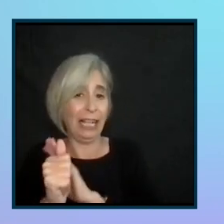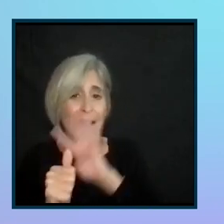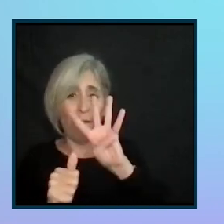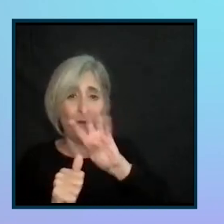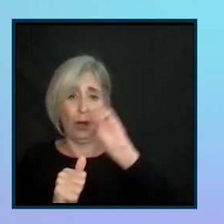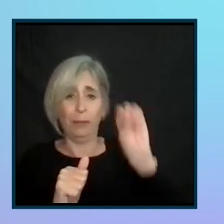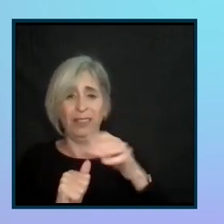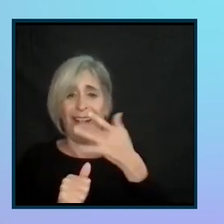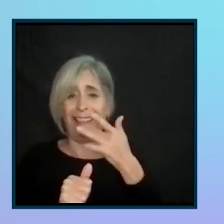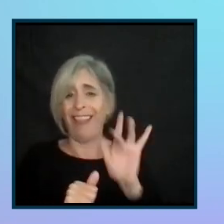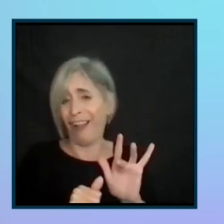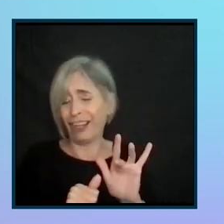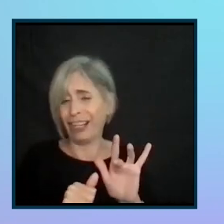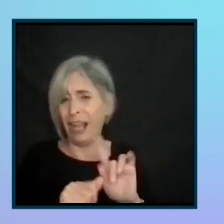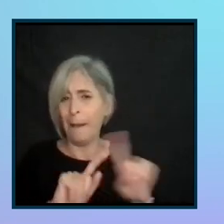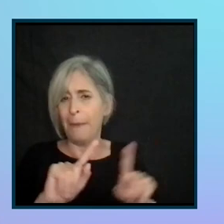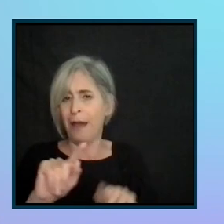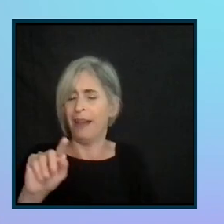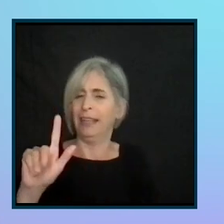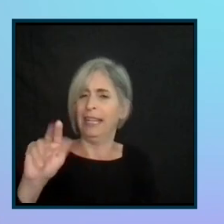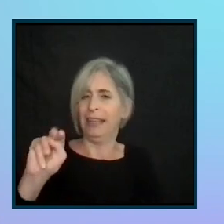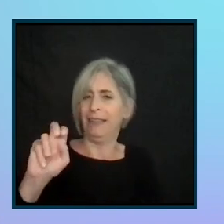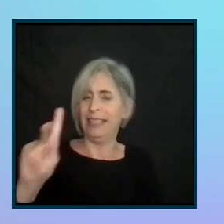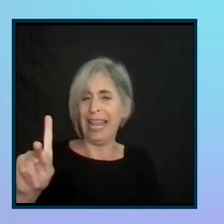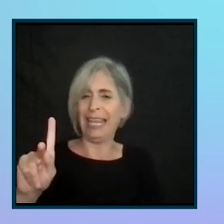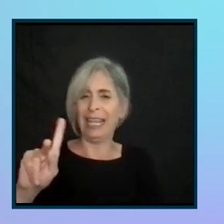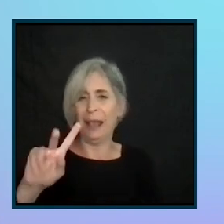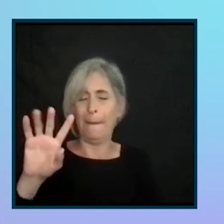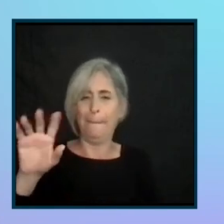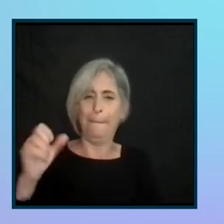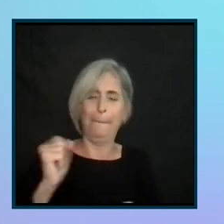but when Nick beats me, it's probably 80% luck.